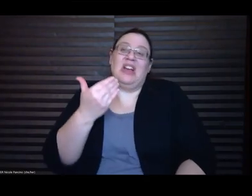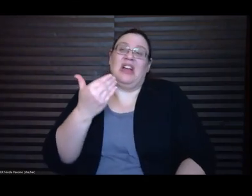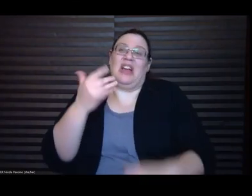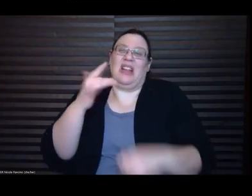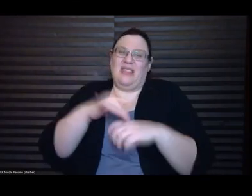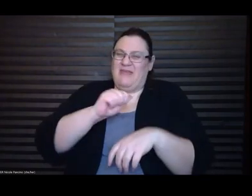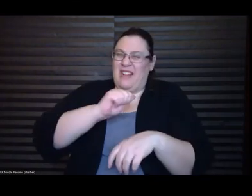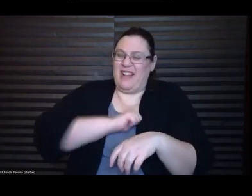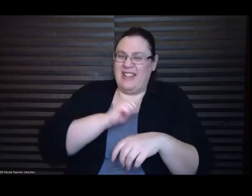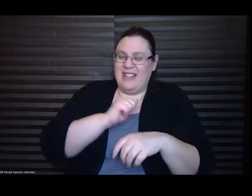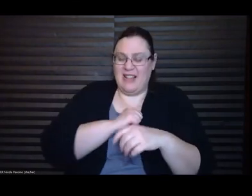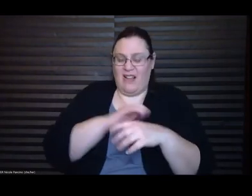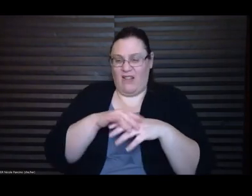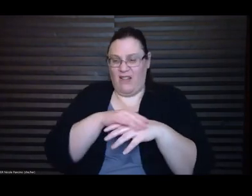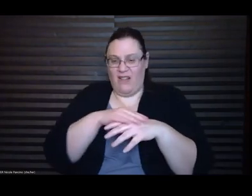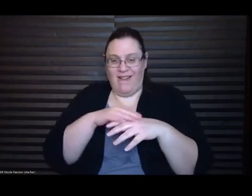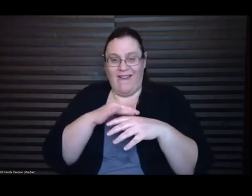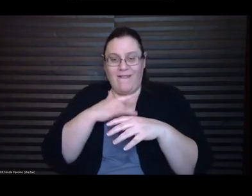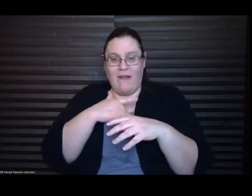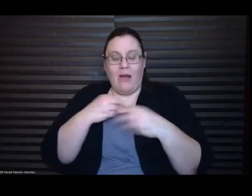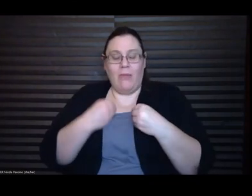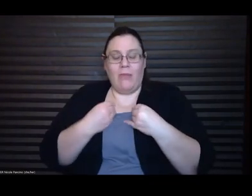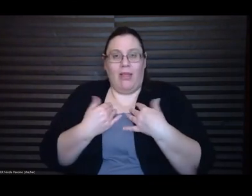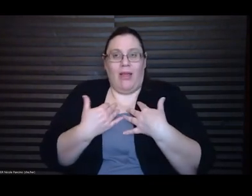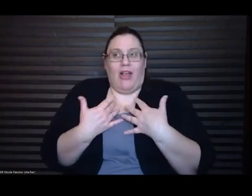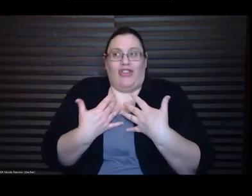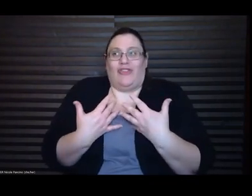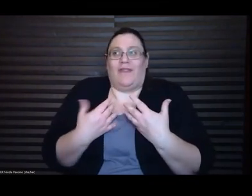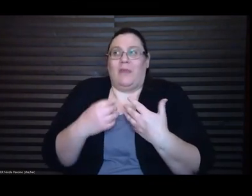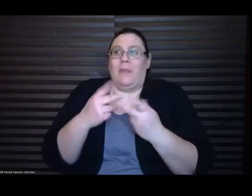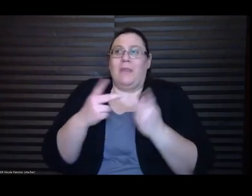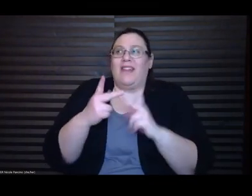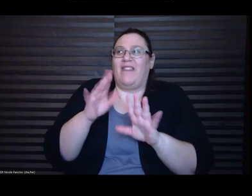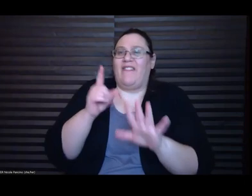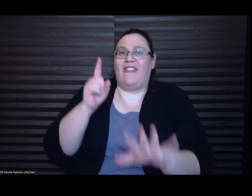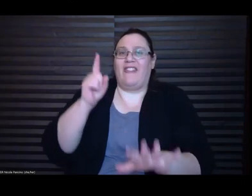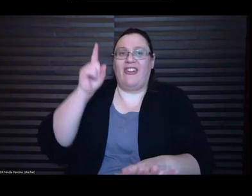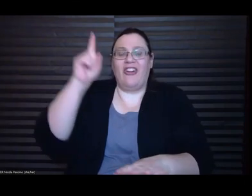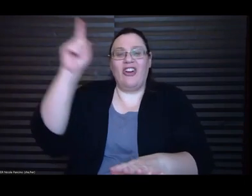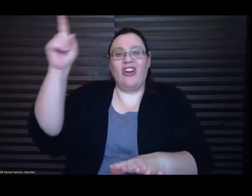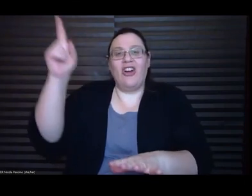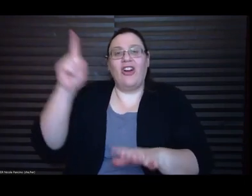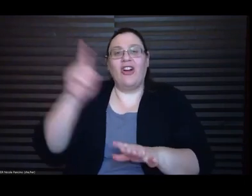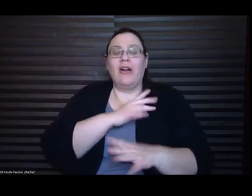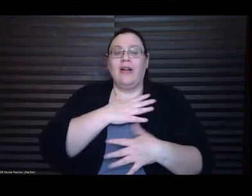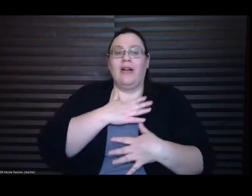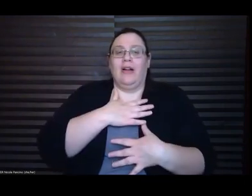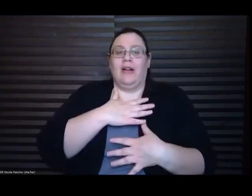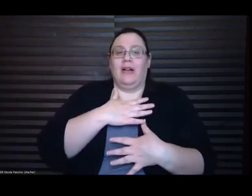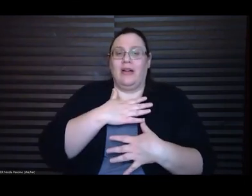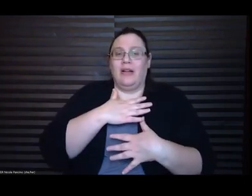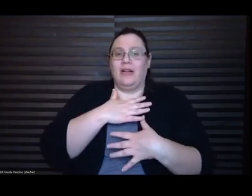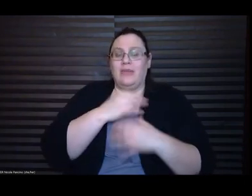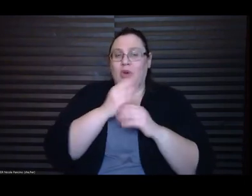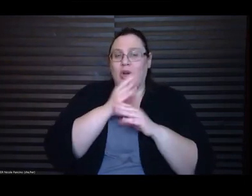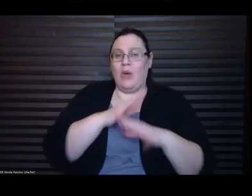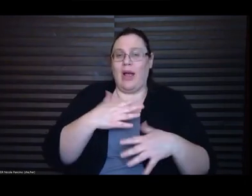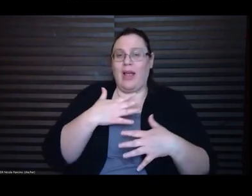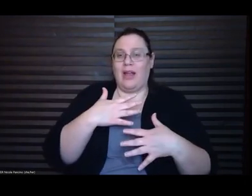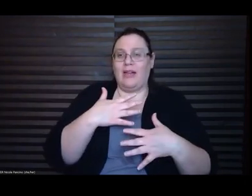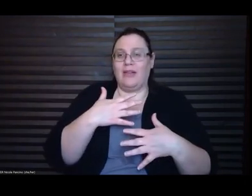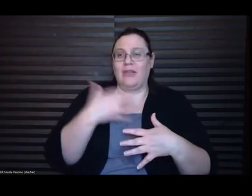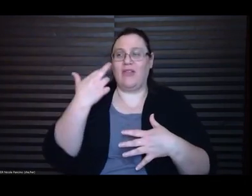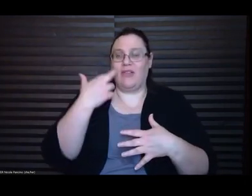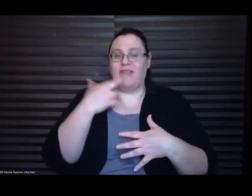off. His breathing becomes quieter, and I realize that he is watching me. My skin is glowing beneath the moonlight